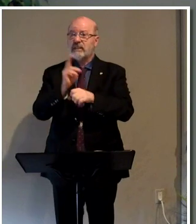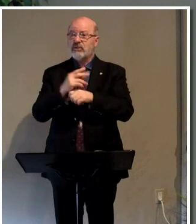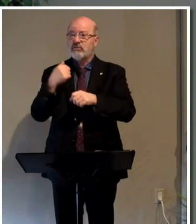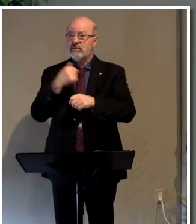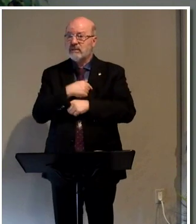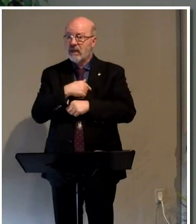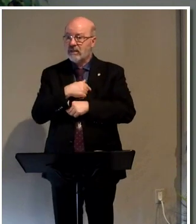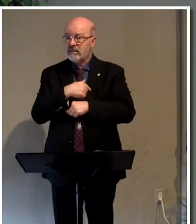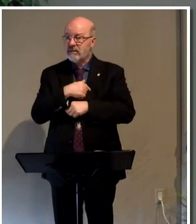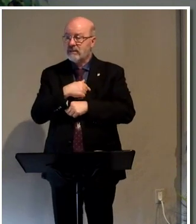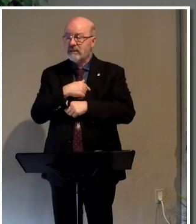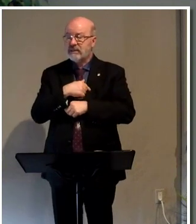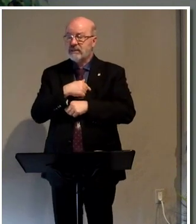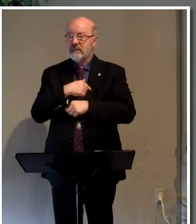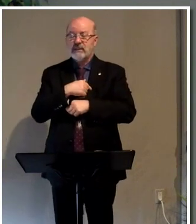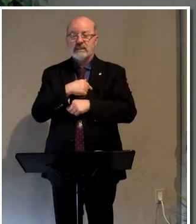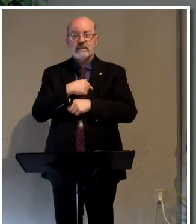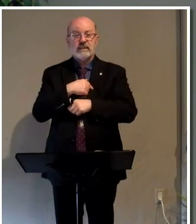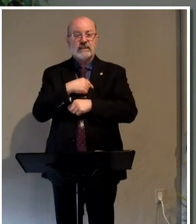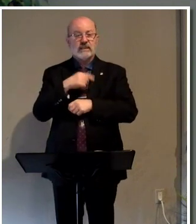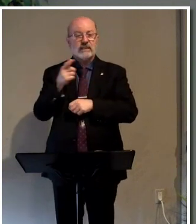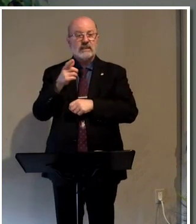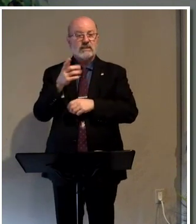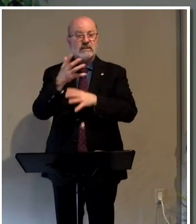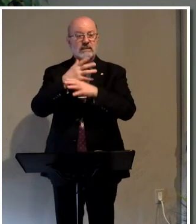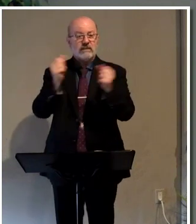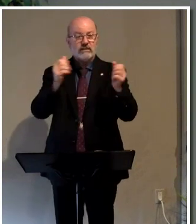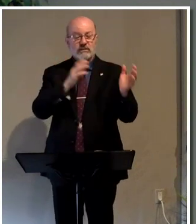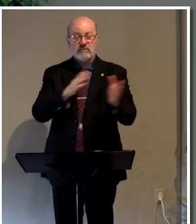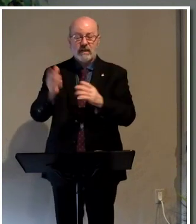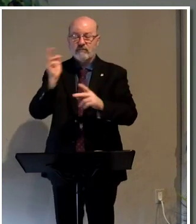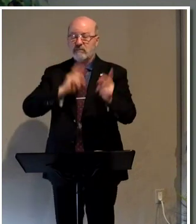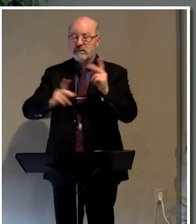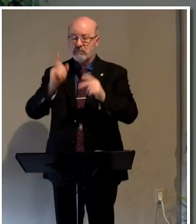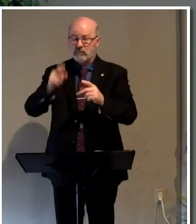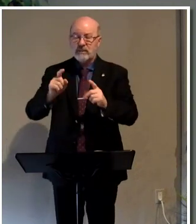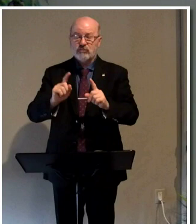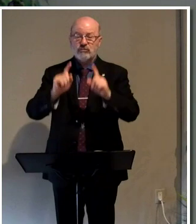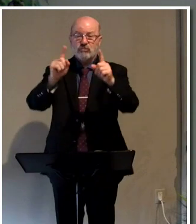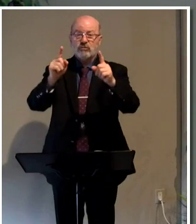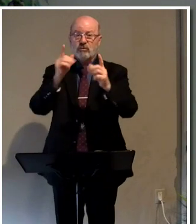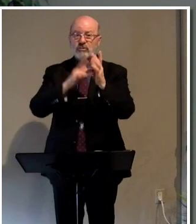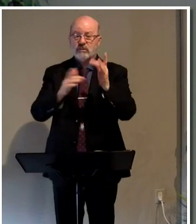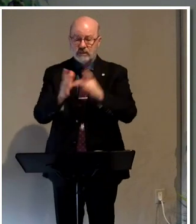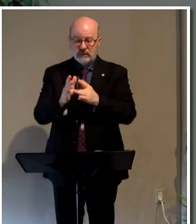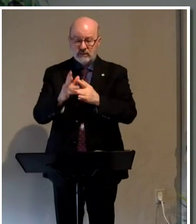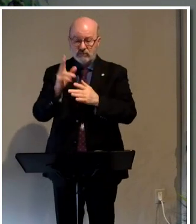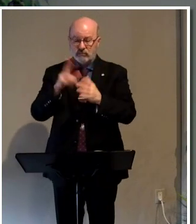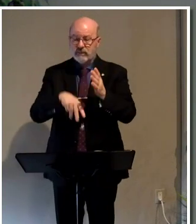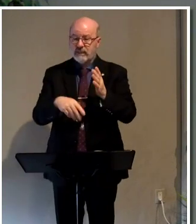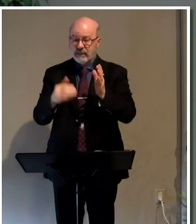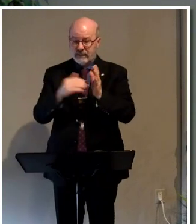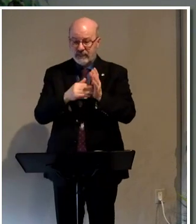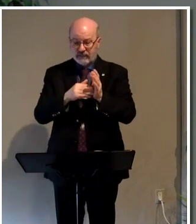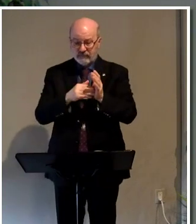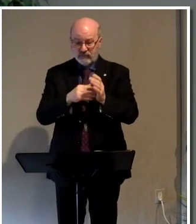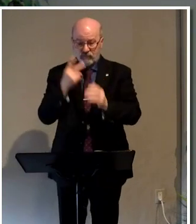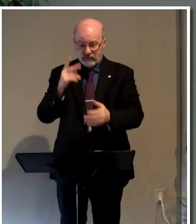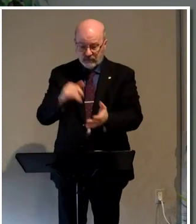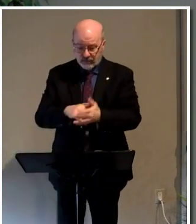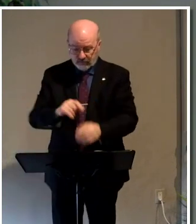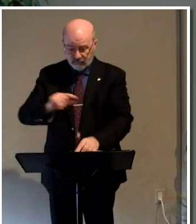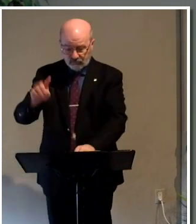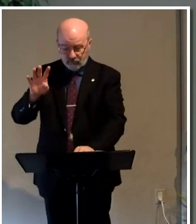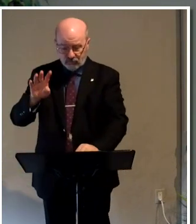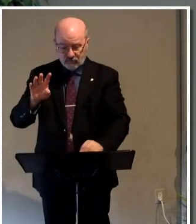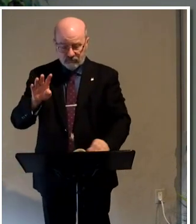in his redemptive plan for man. We ought to go to Jesus. Let's read it again so we can see that in verse